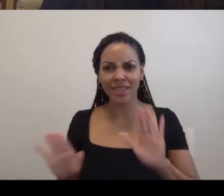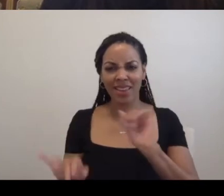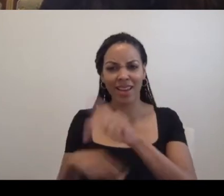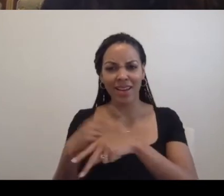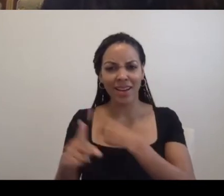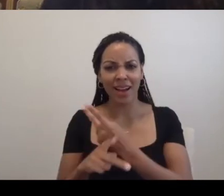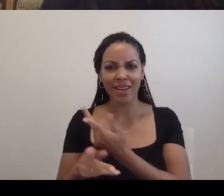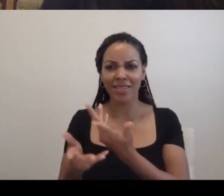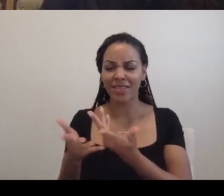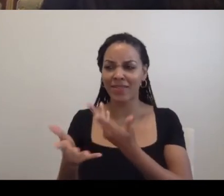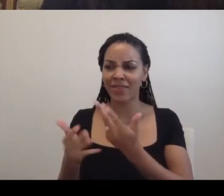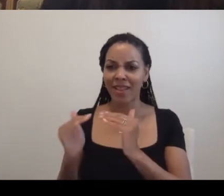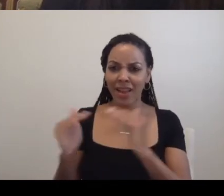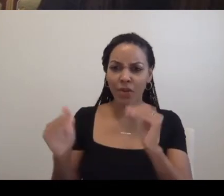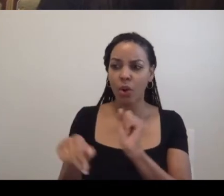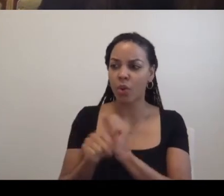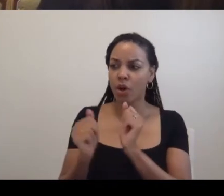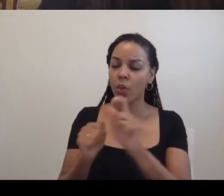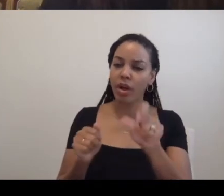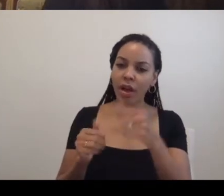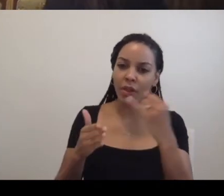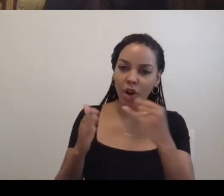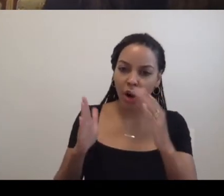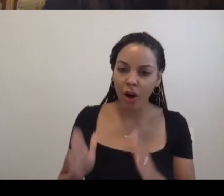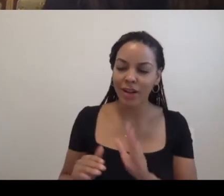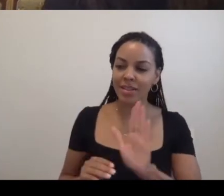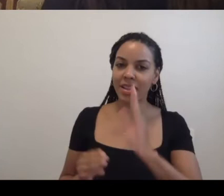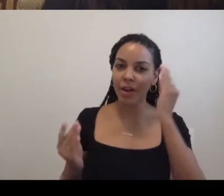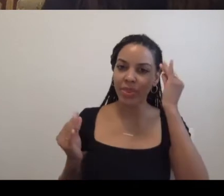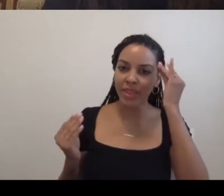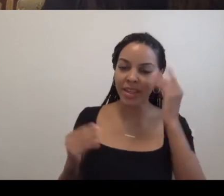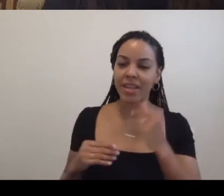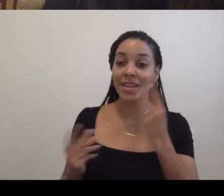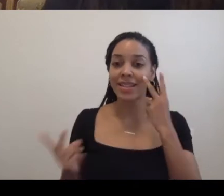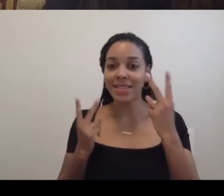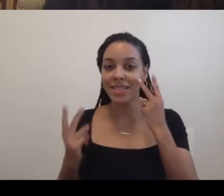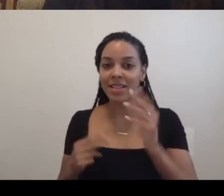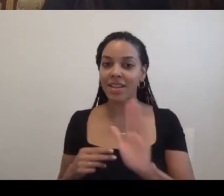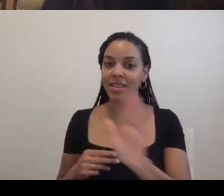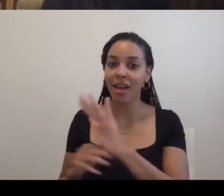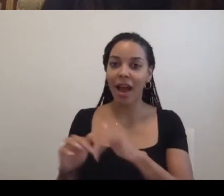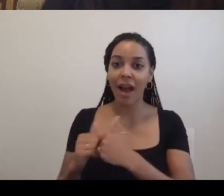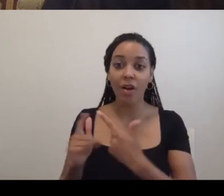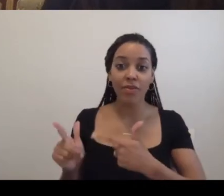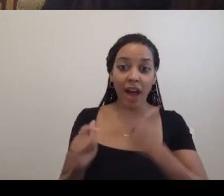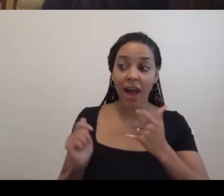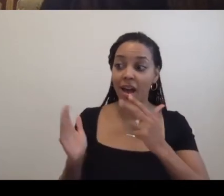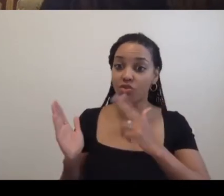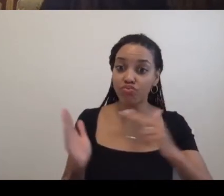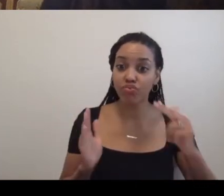Collega, like working with older artists and thinking, seeing them how fast they produce or not.